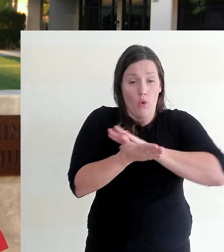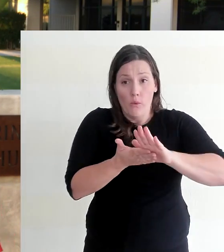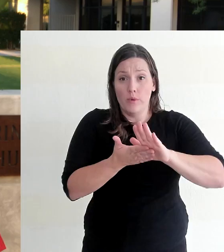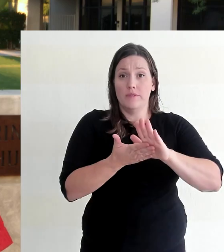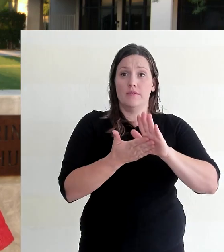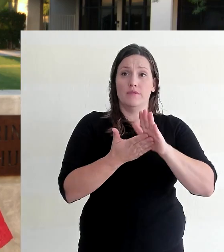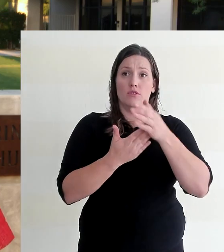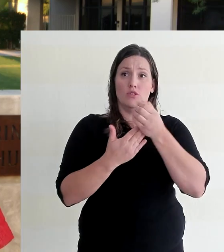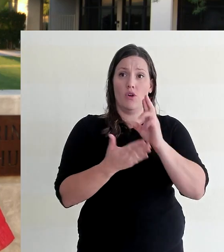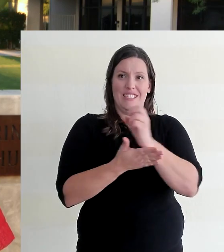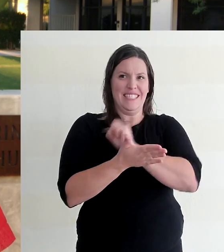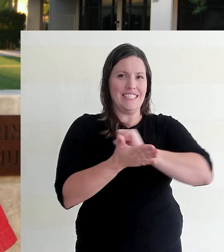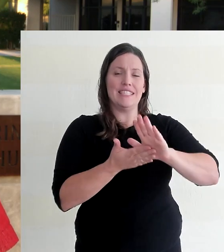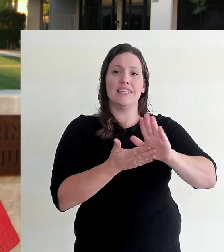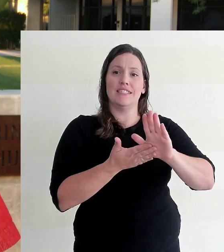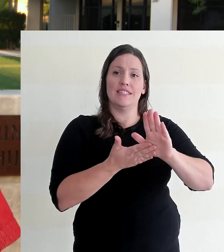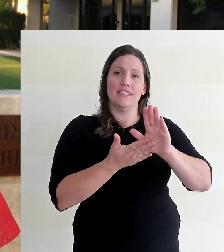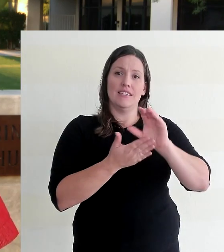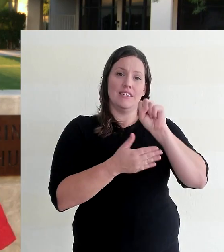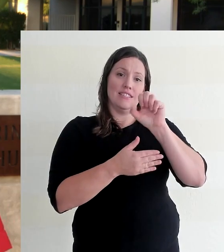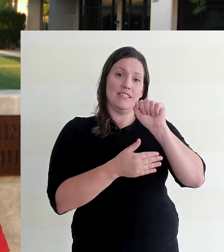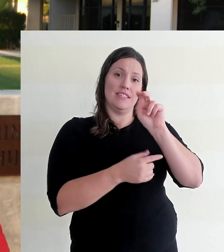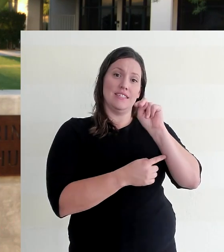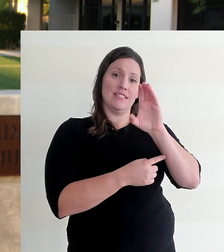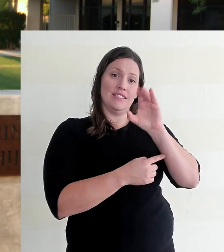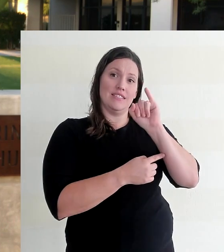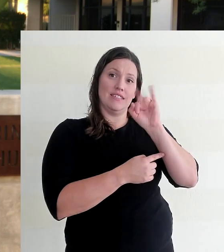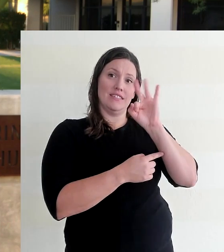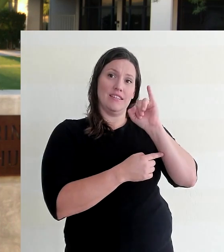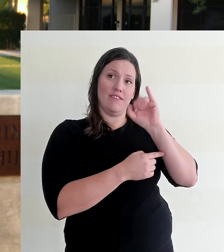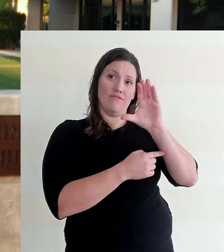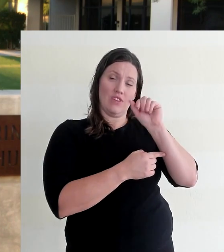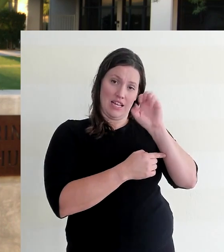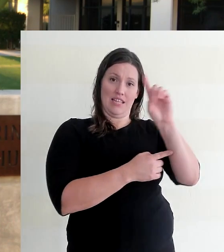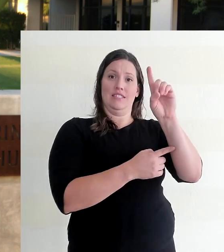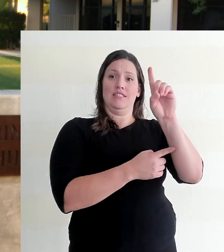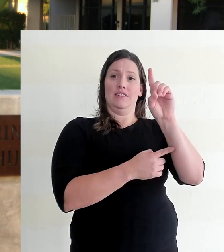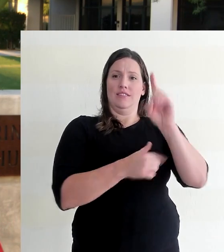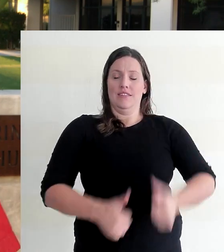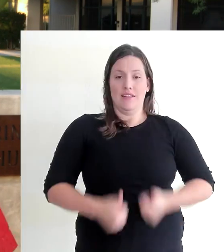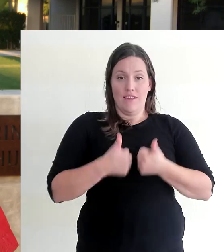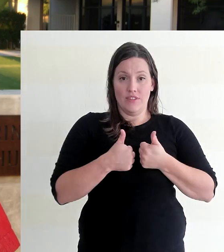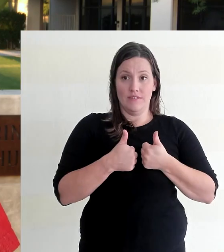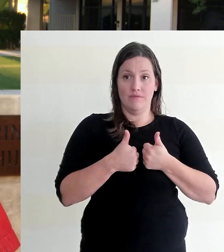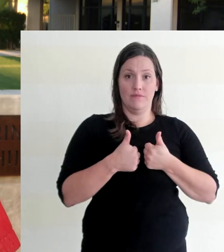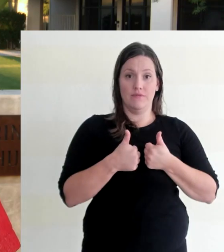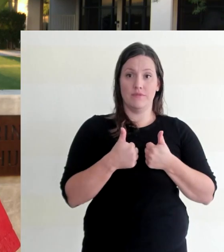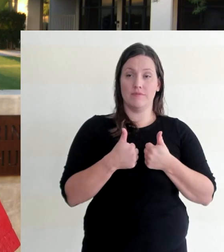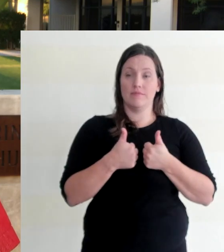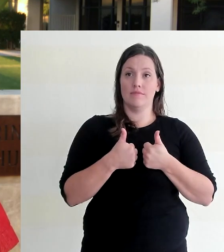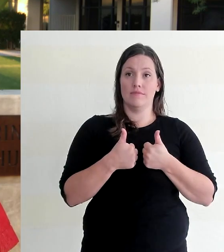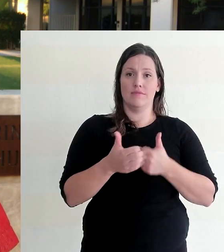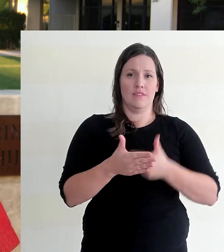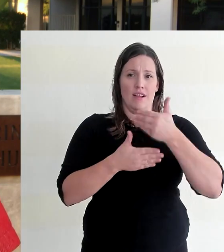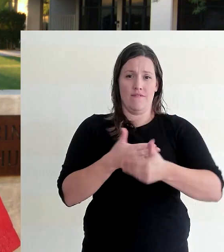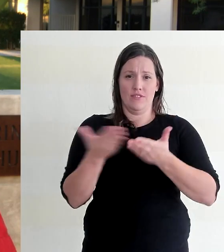lives. We're glad you're with us. Stay with us after the worship service. I have several announcements I want to bring you up